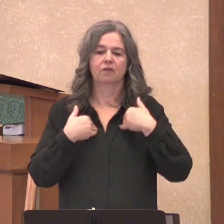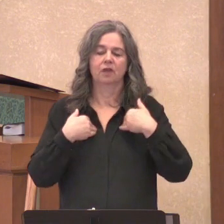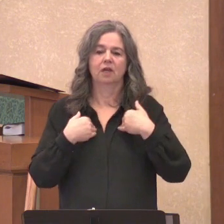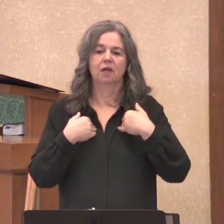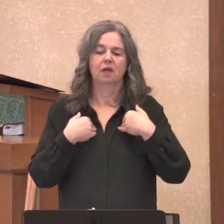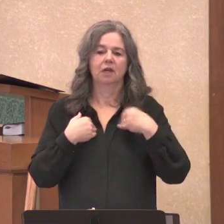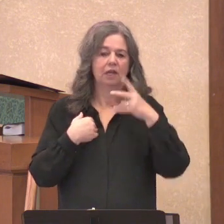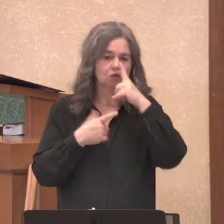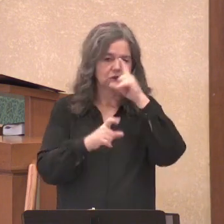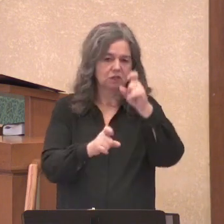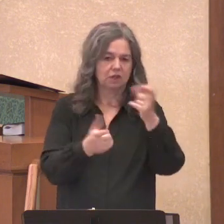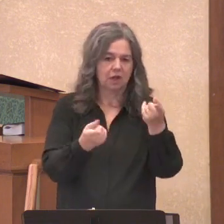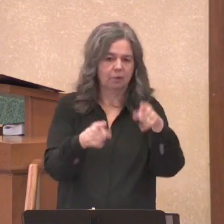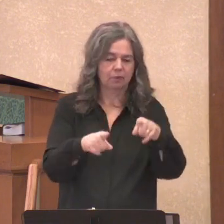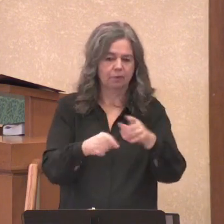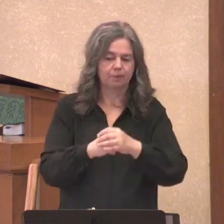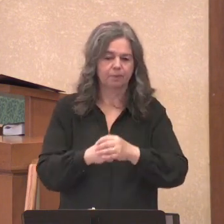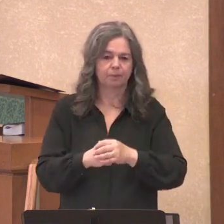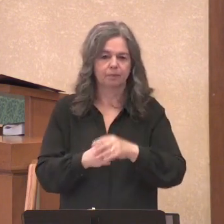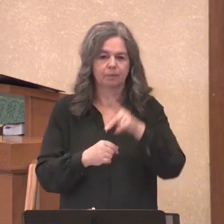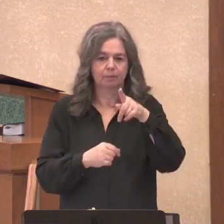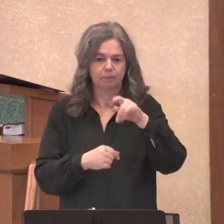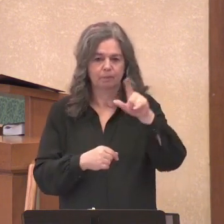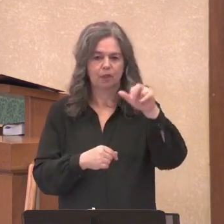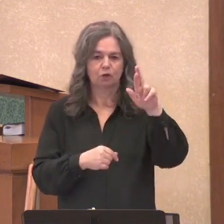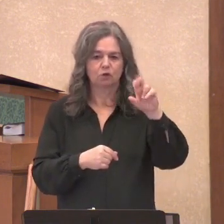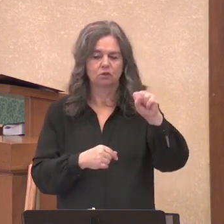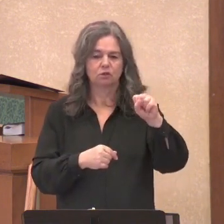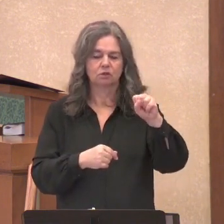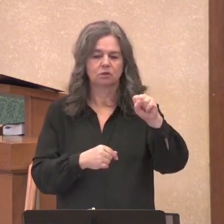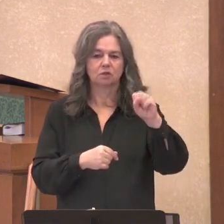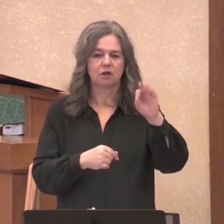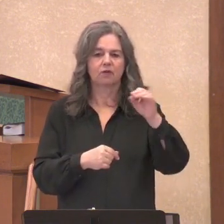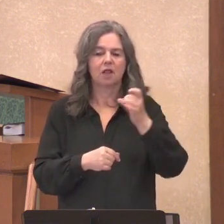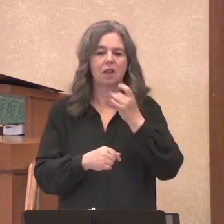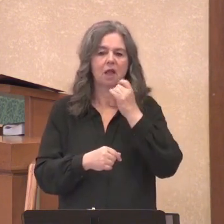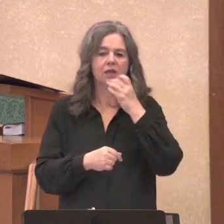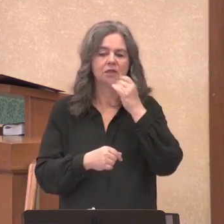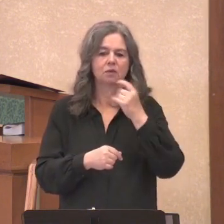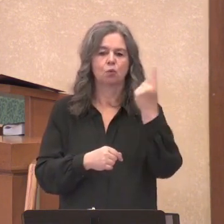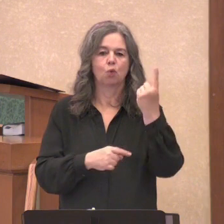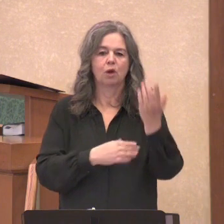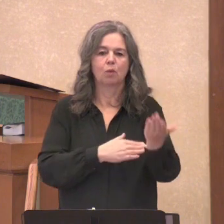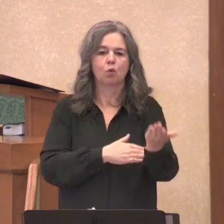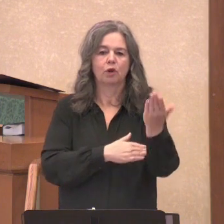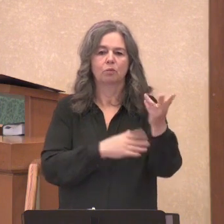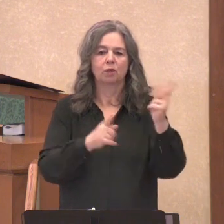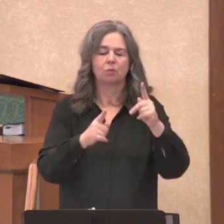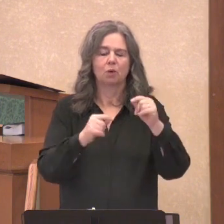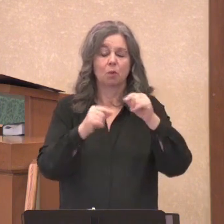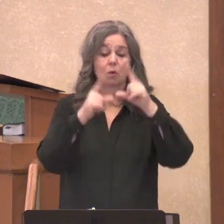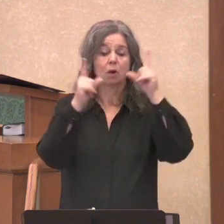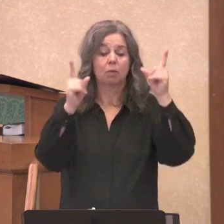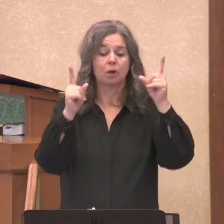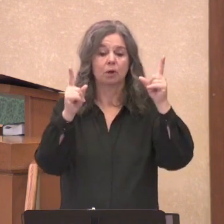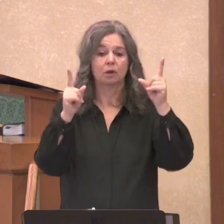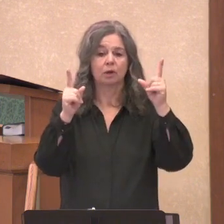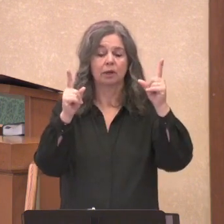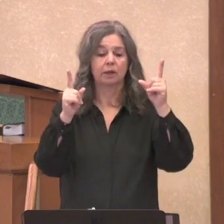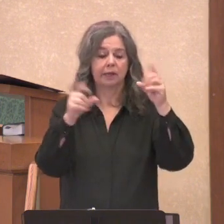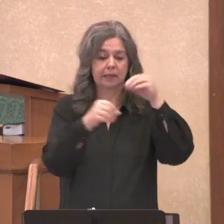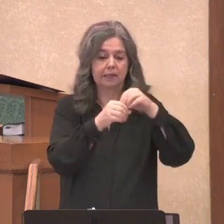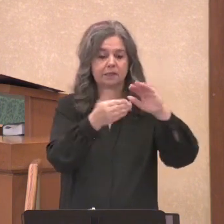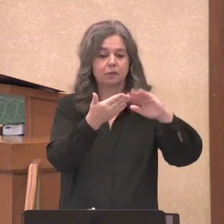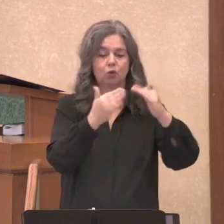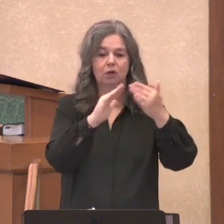happen. There were pillars of light that appeared one morning as people awakened in their community.